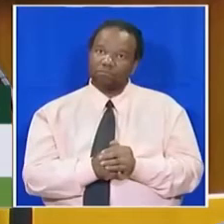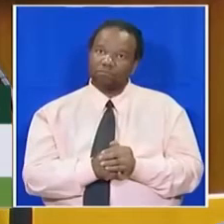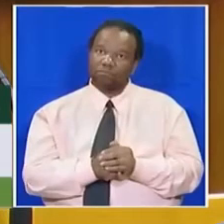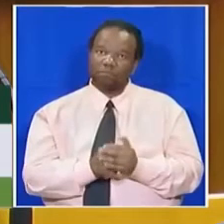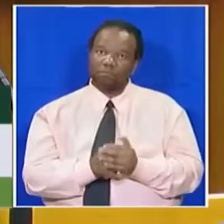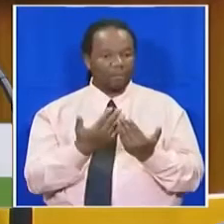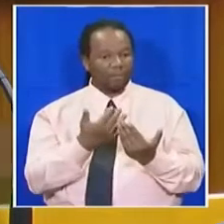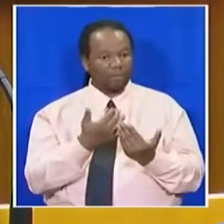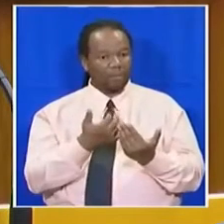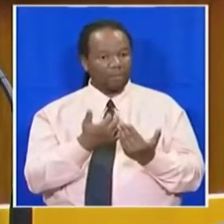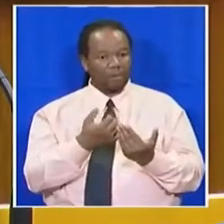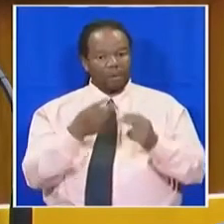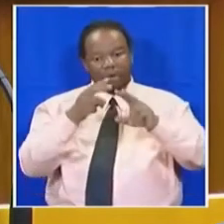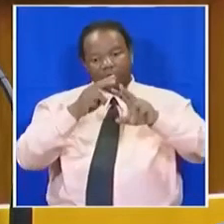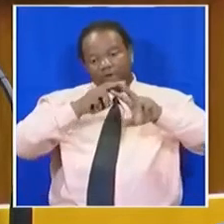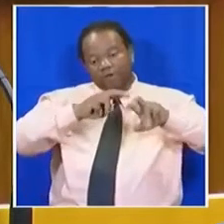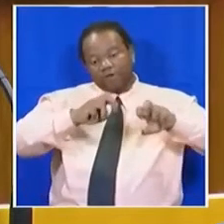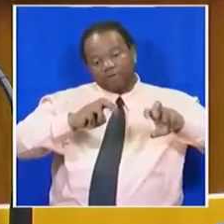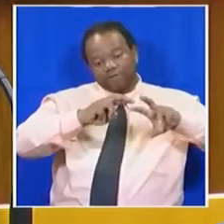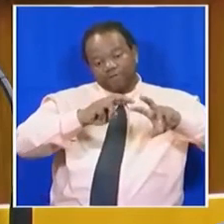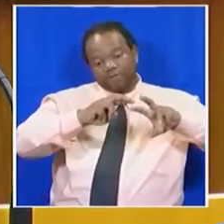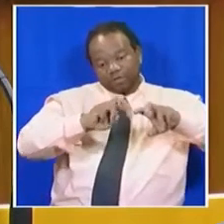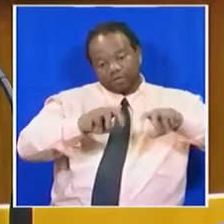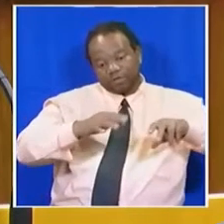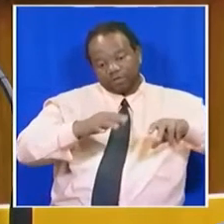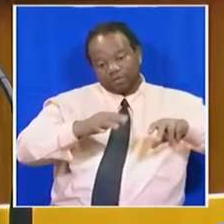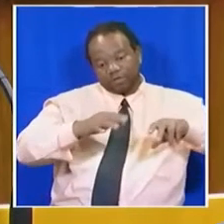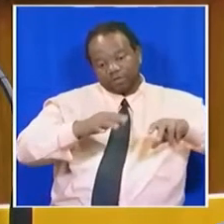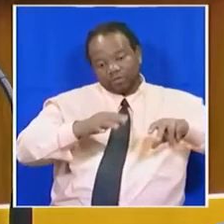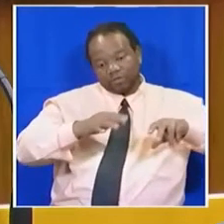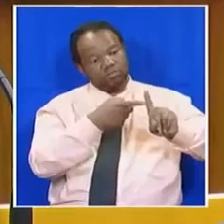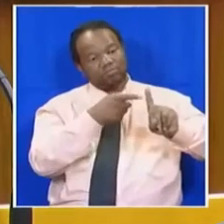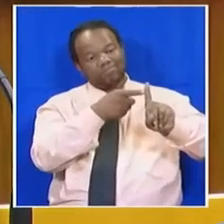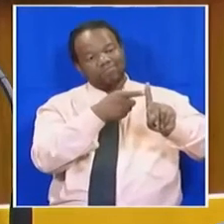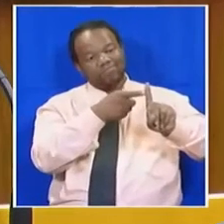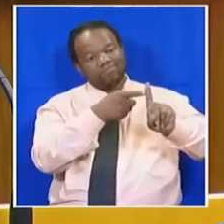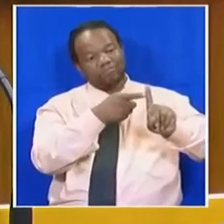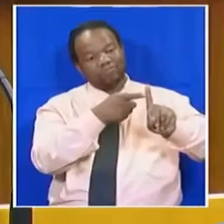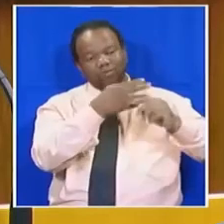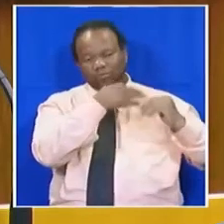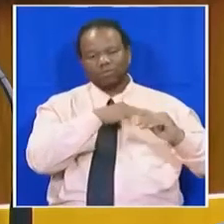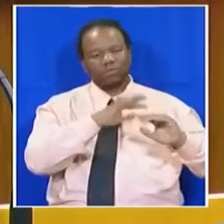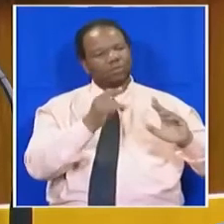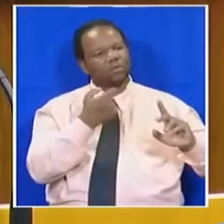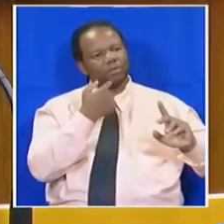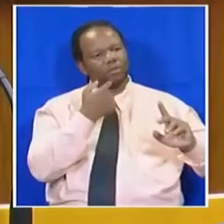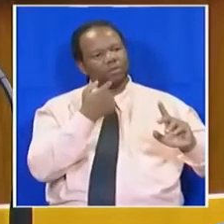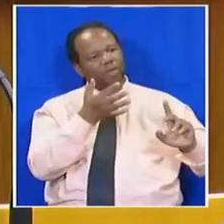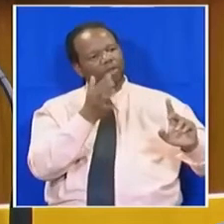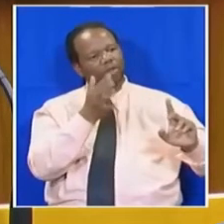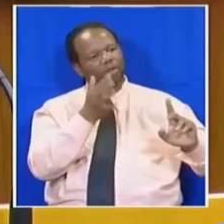investigation which was initiated by the Minister of Health, and he must be commended for doing that,